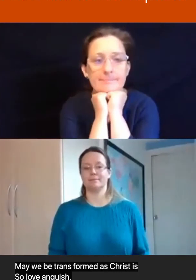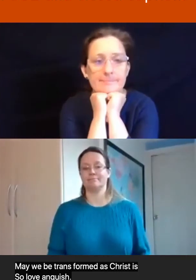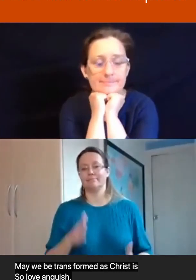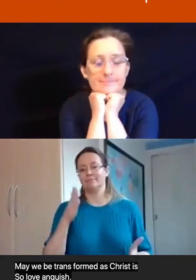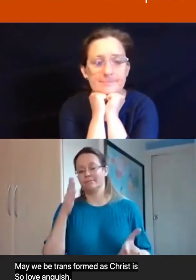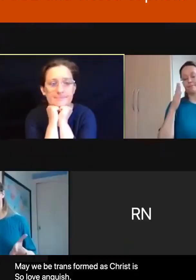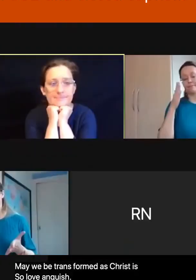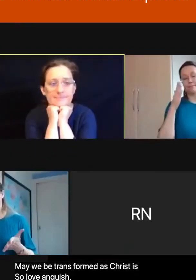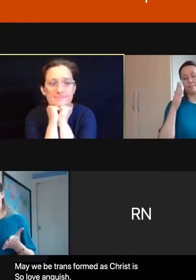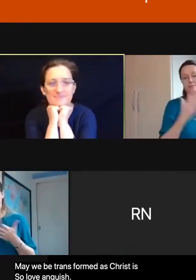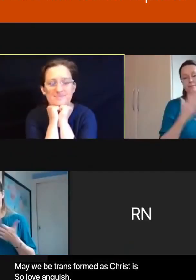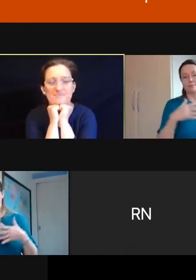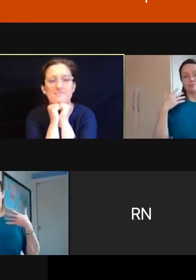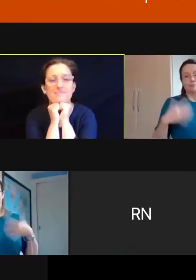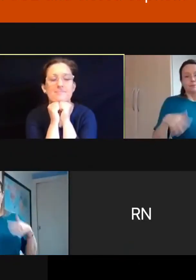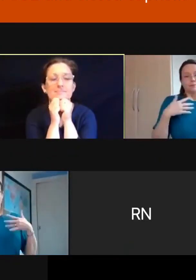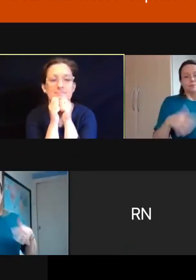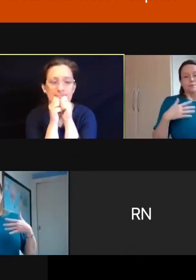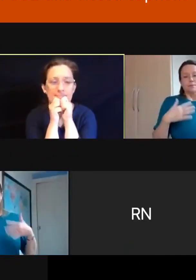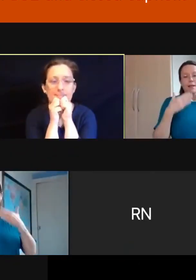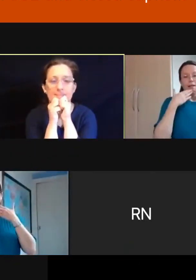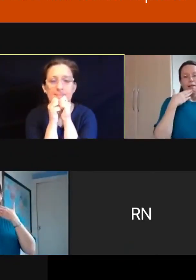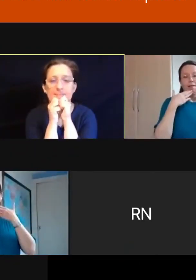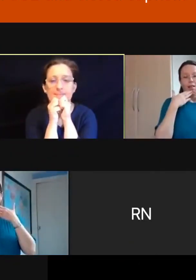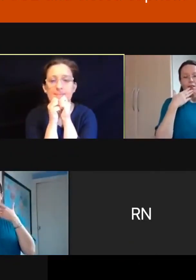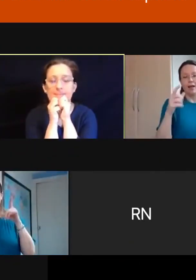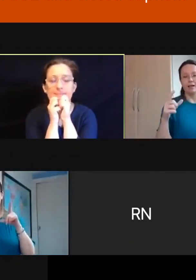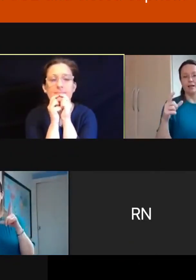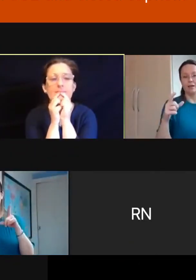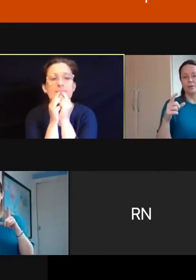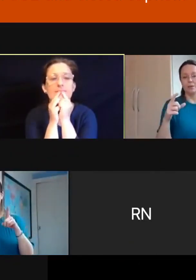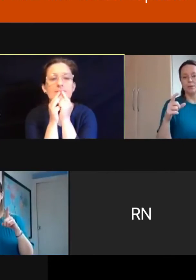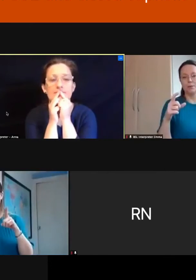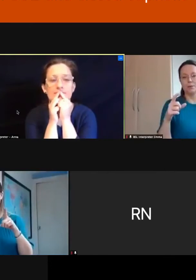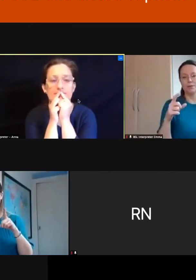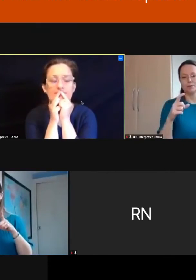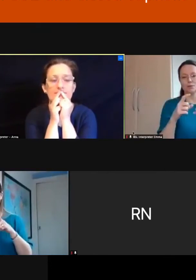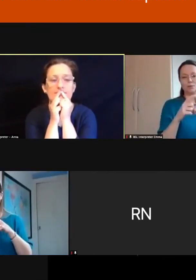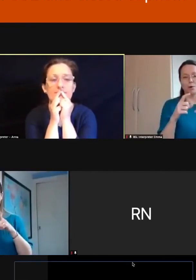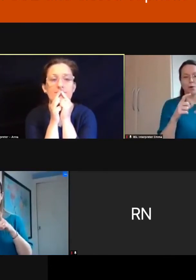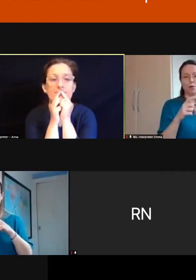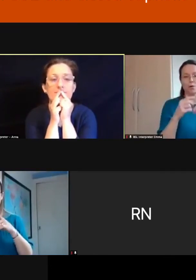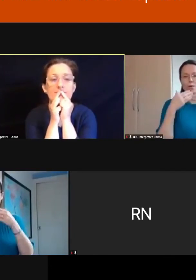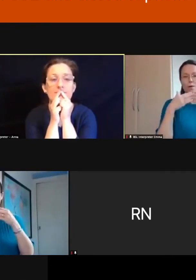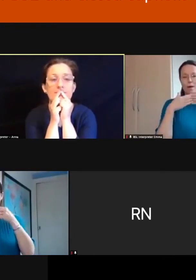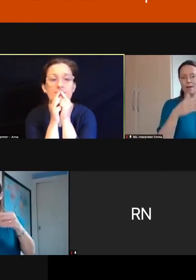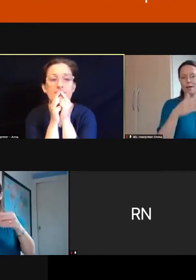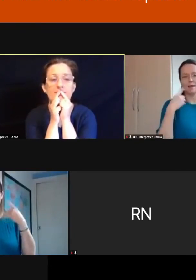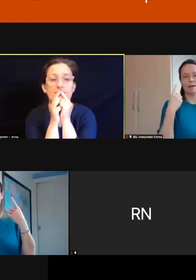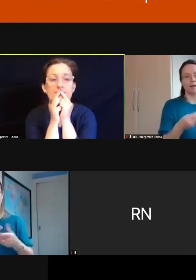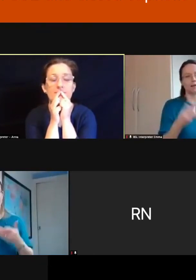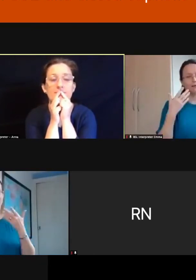I'm delighted that Donald has had a chance to join us and lead us in some